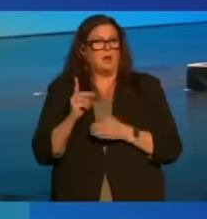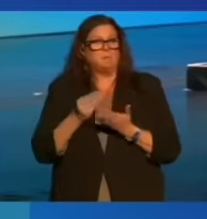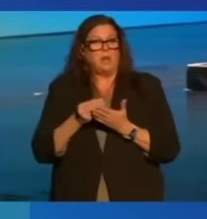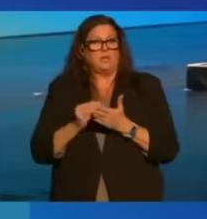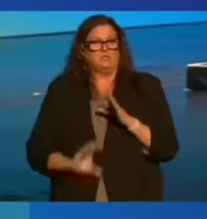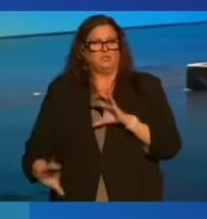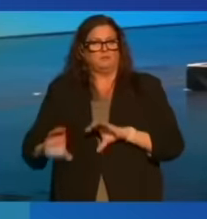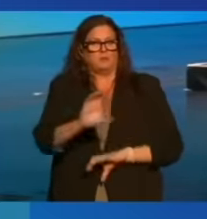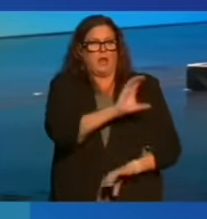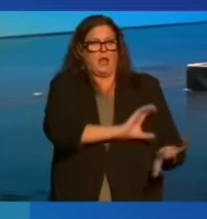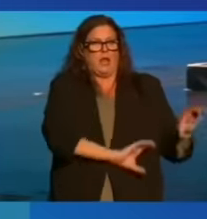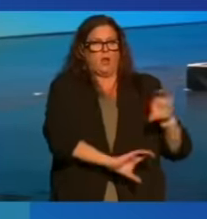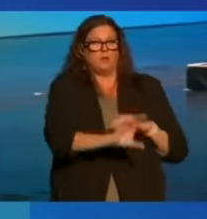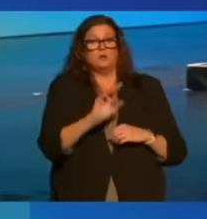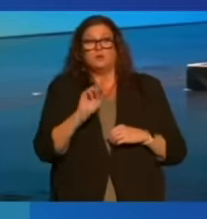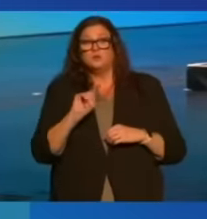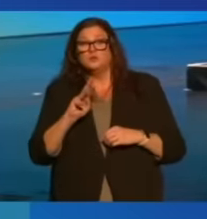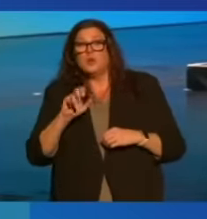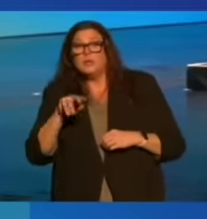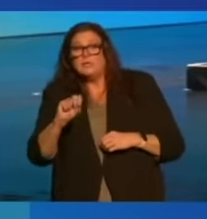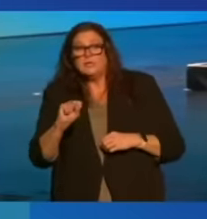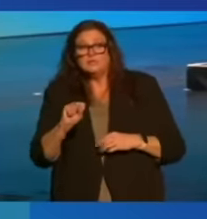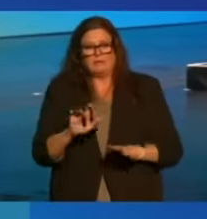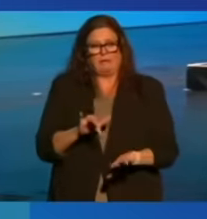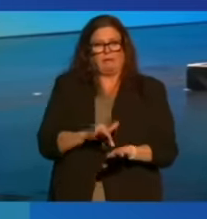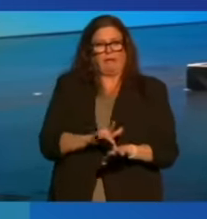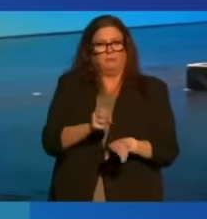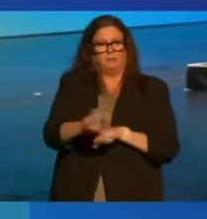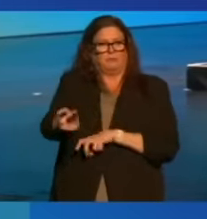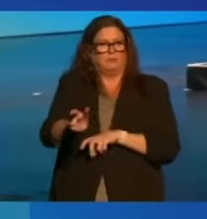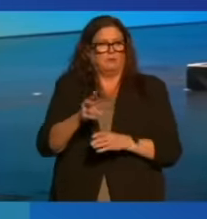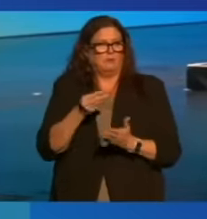around with trillions, with the click of a button.